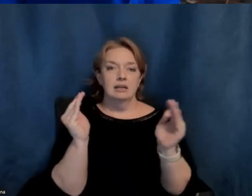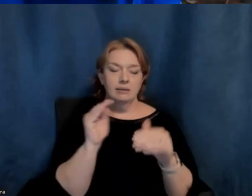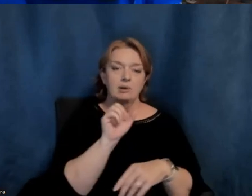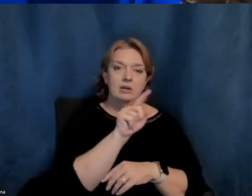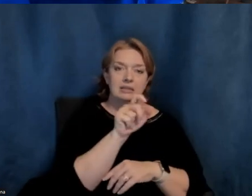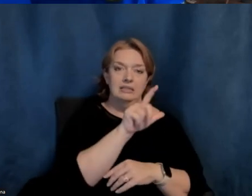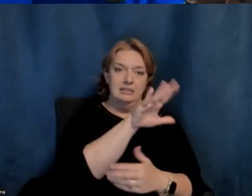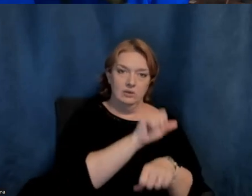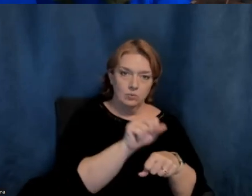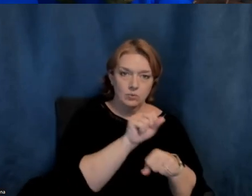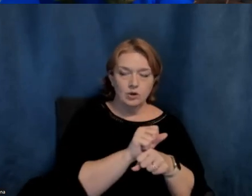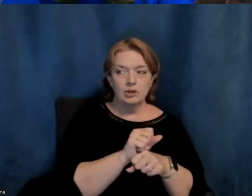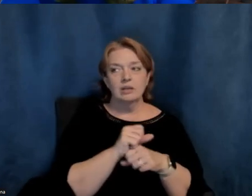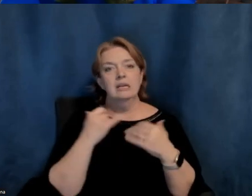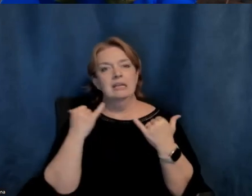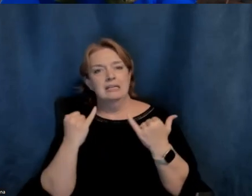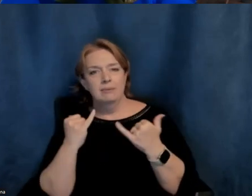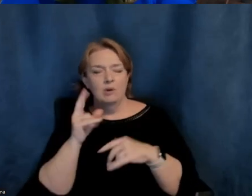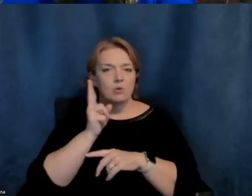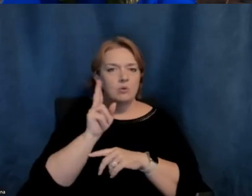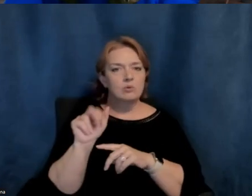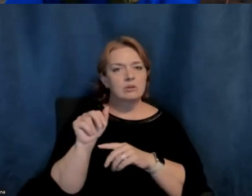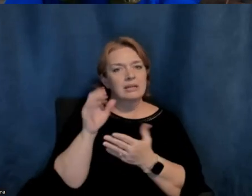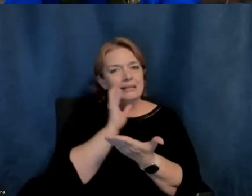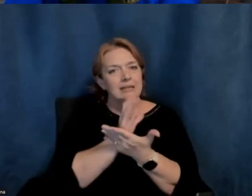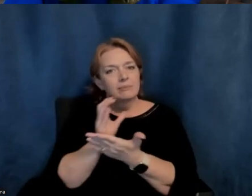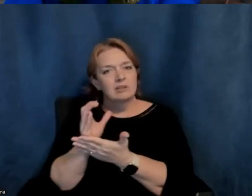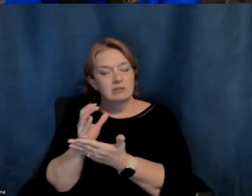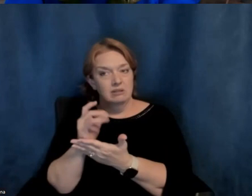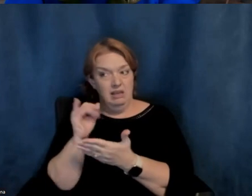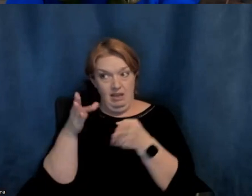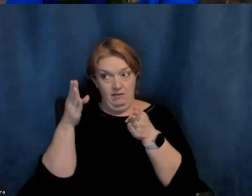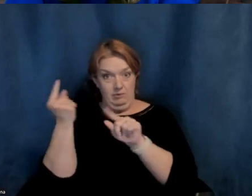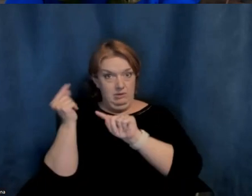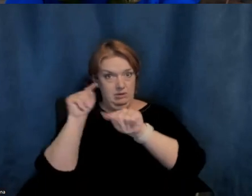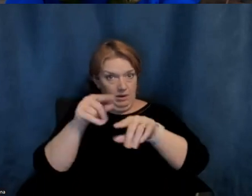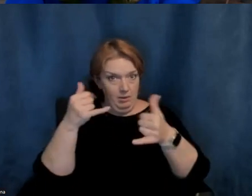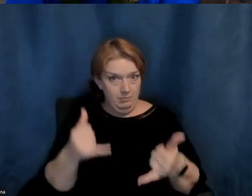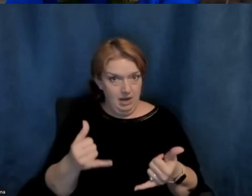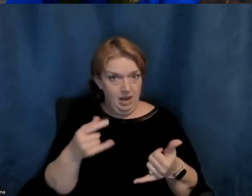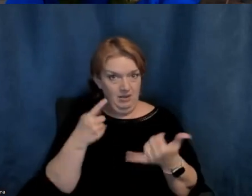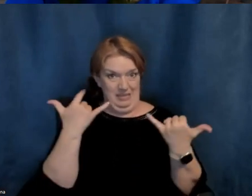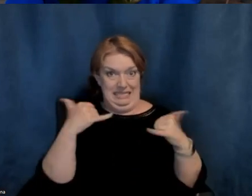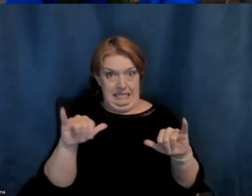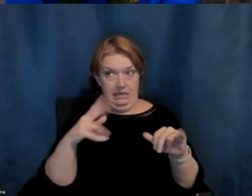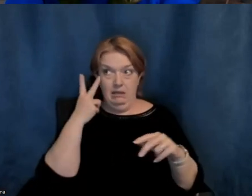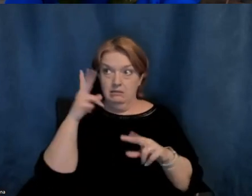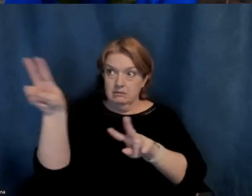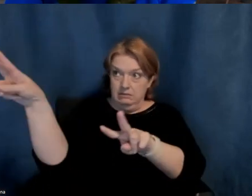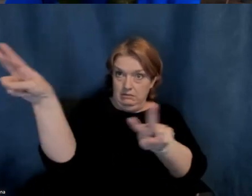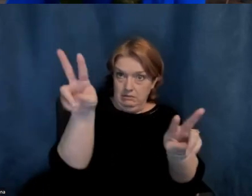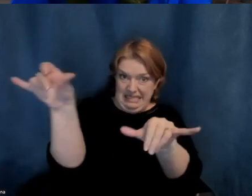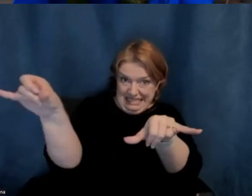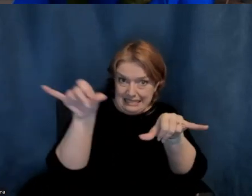images. And I'm curious, for someone visiting the site today, are many of these fuchsiaids still present? Like, do they look